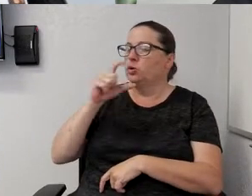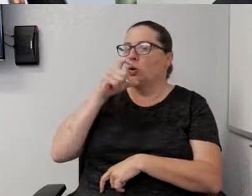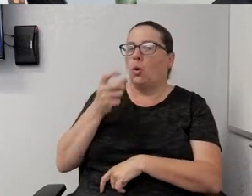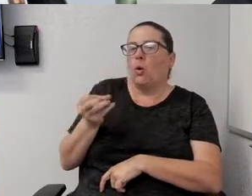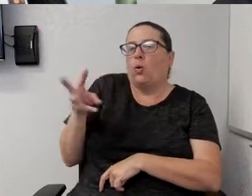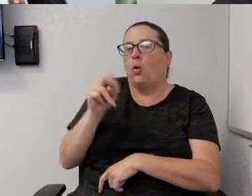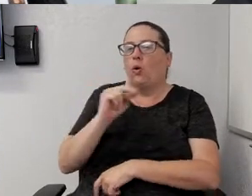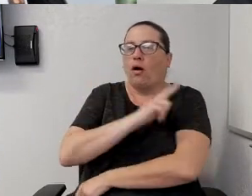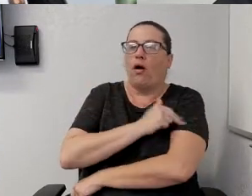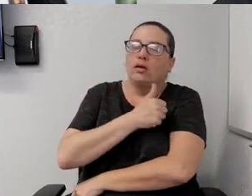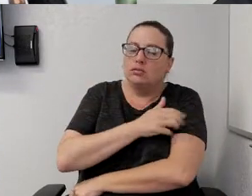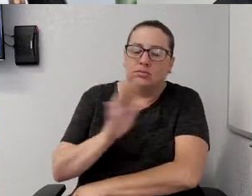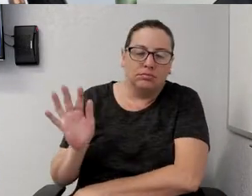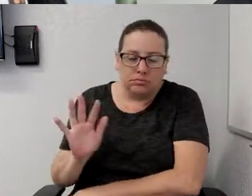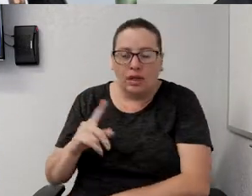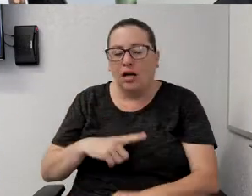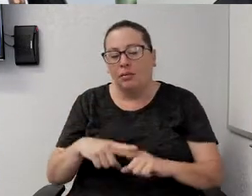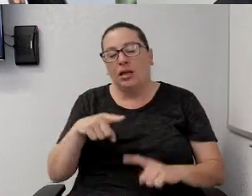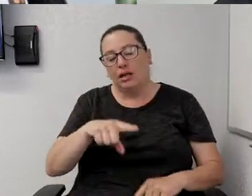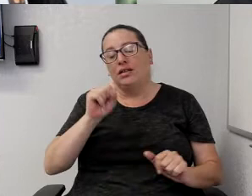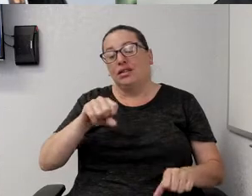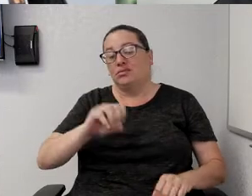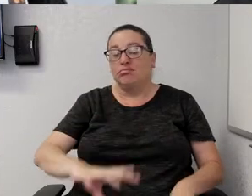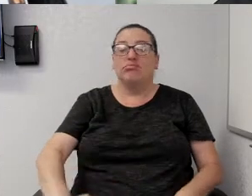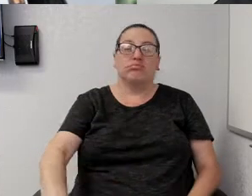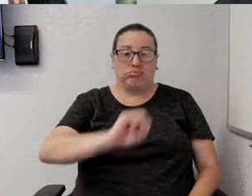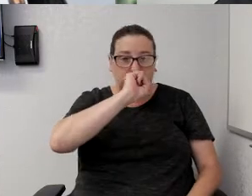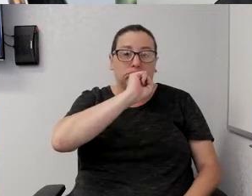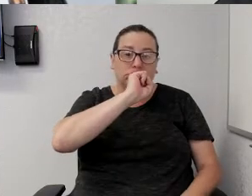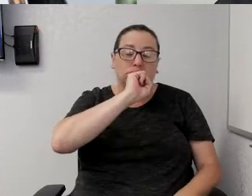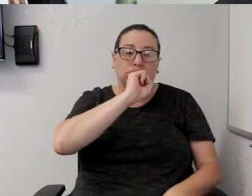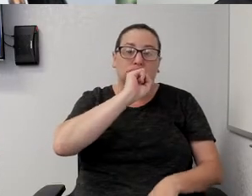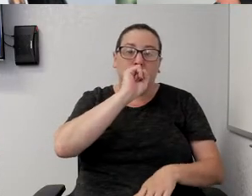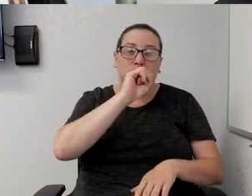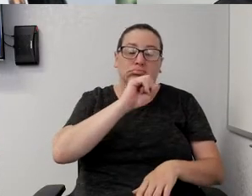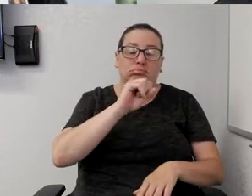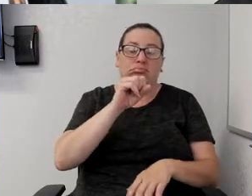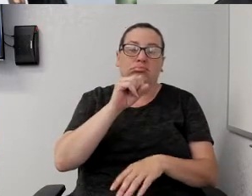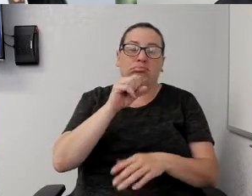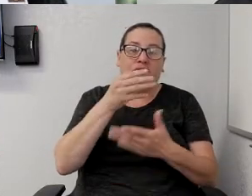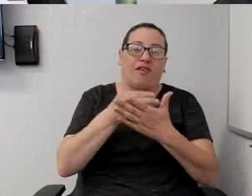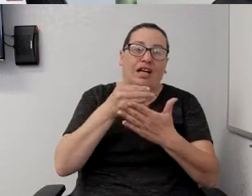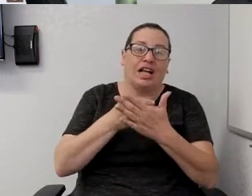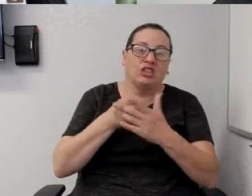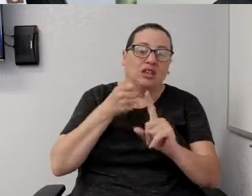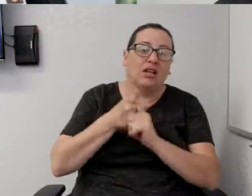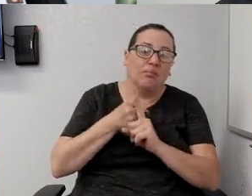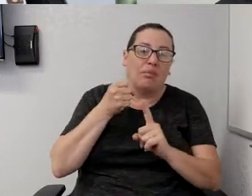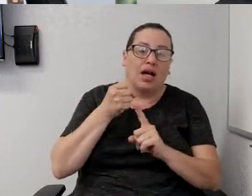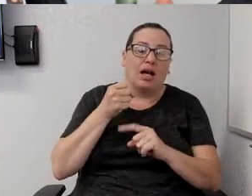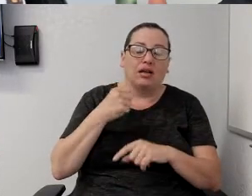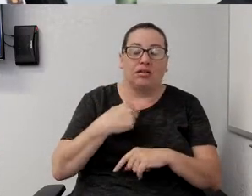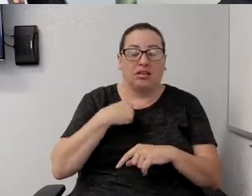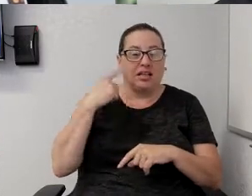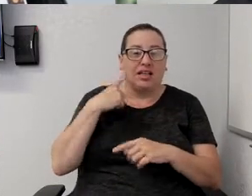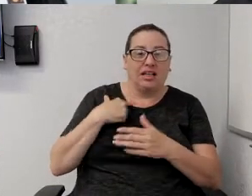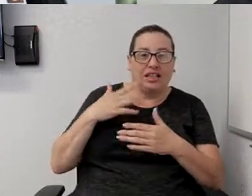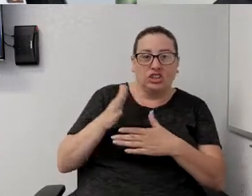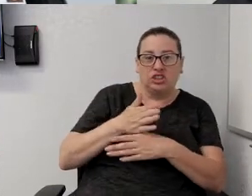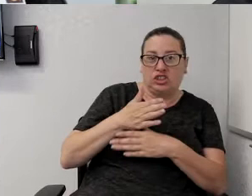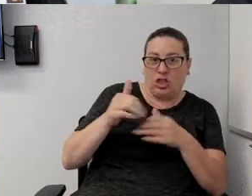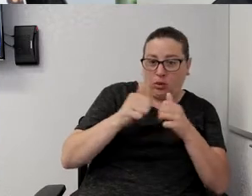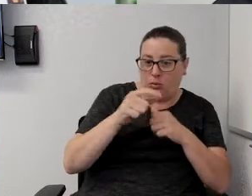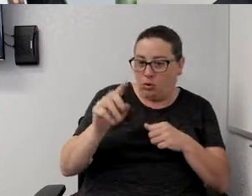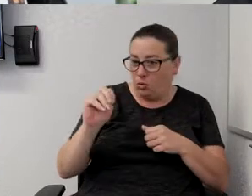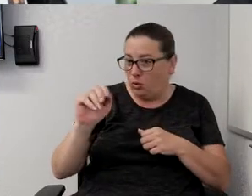had a devastating financial impact on the organization. I think I shared with you March, which wasn't even a full